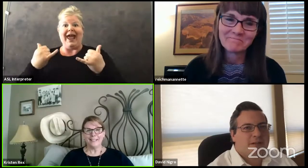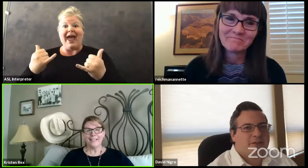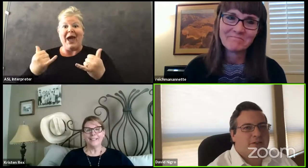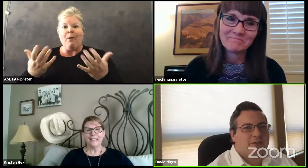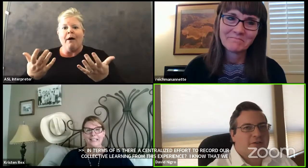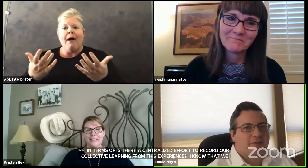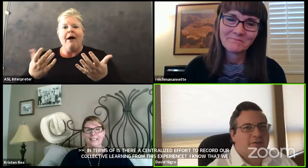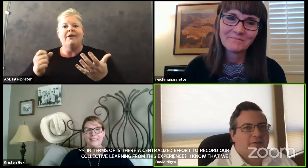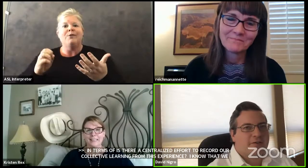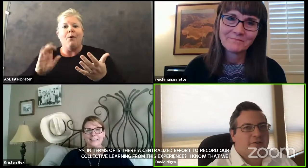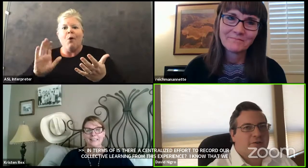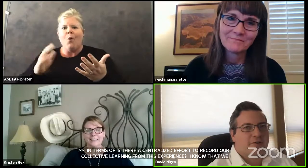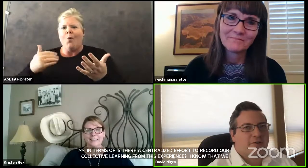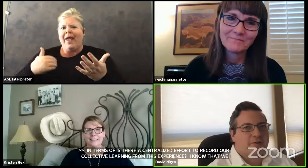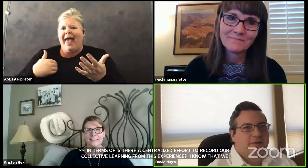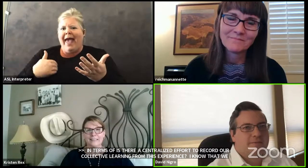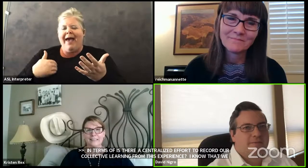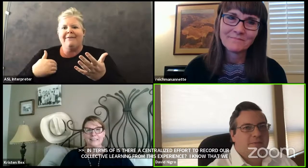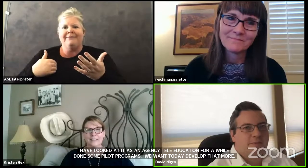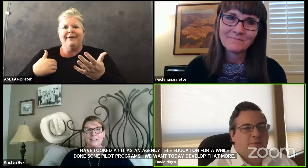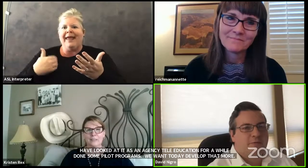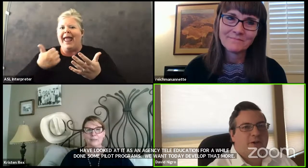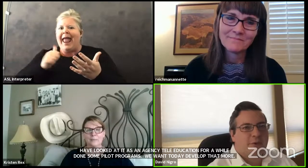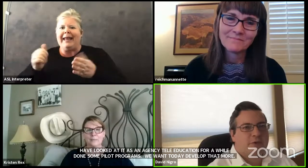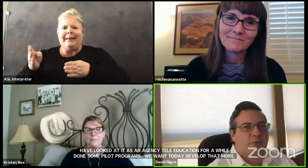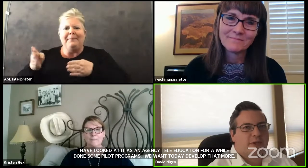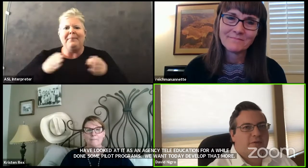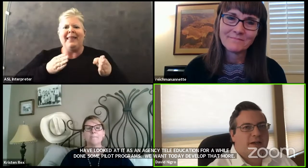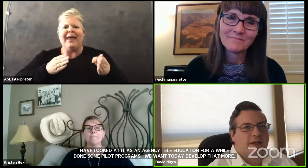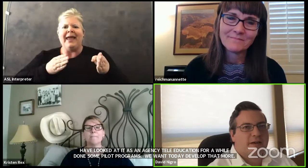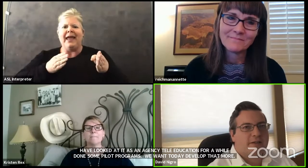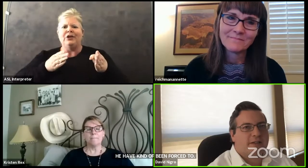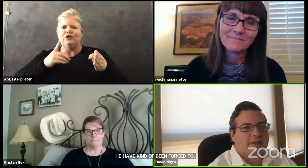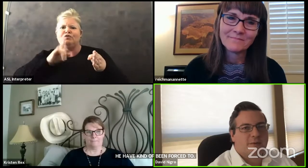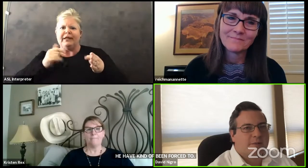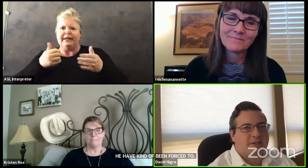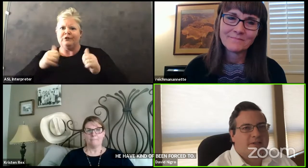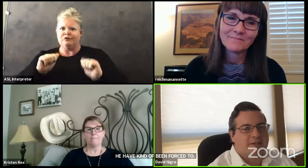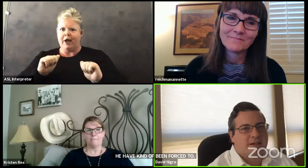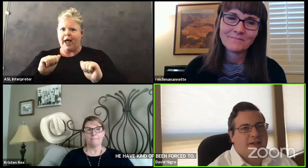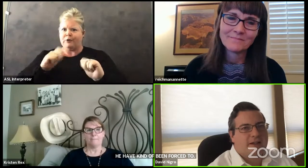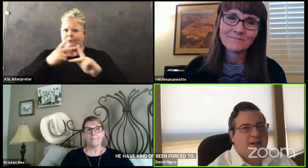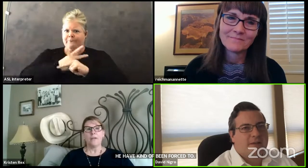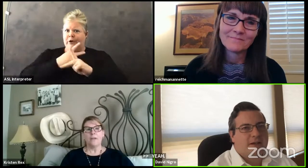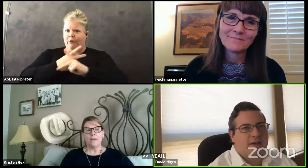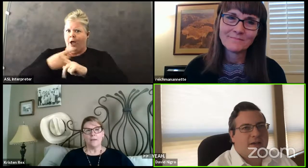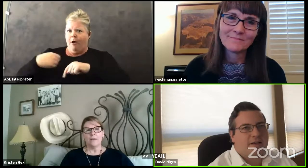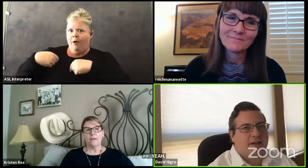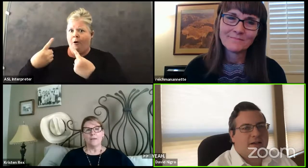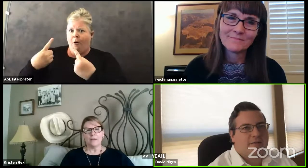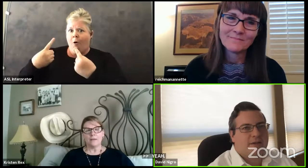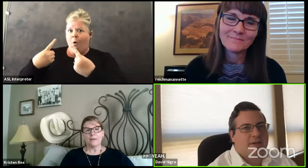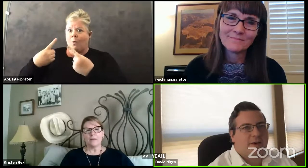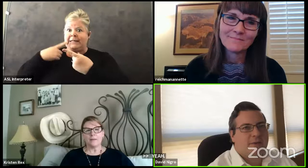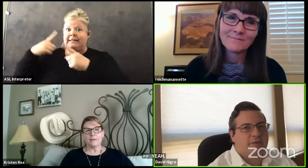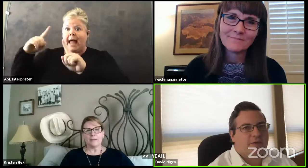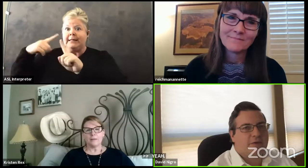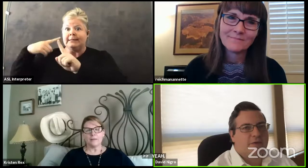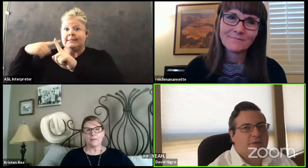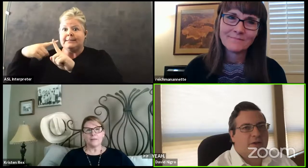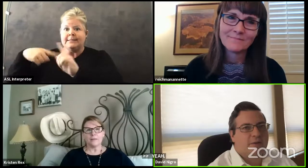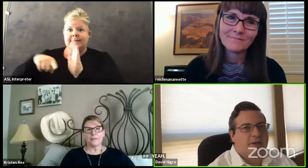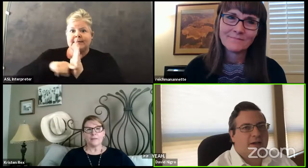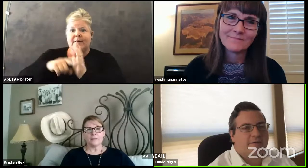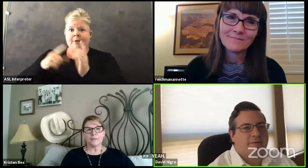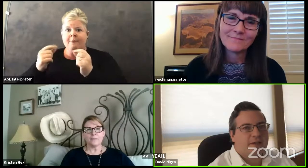we have some kind of centralized effort to figure out what's working right now in the last couple of months? Um, and, and, and develop that